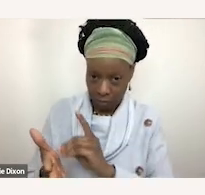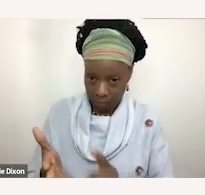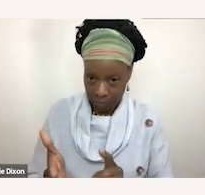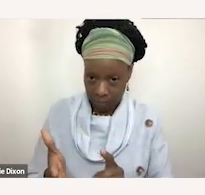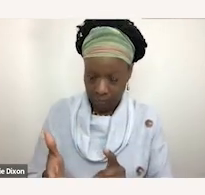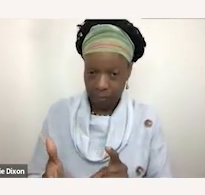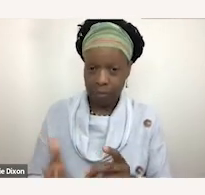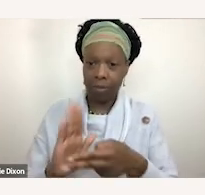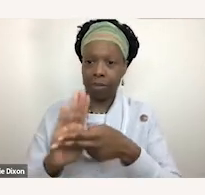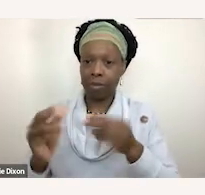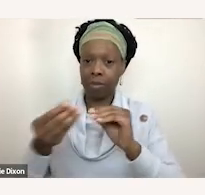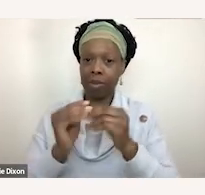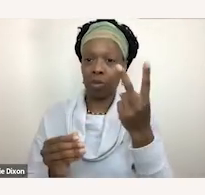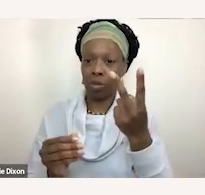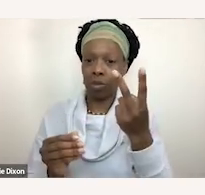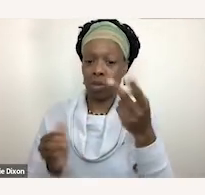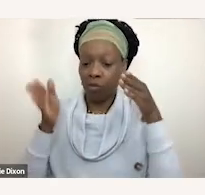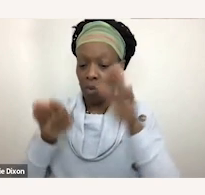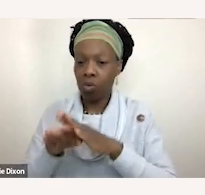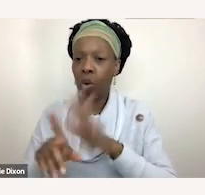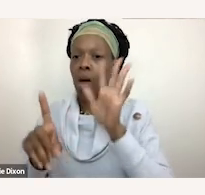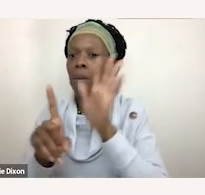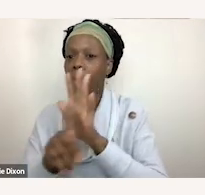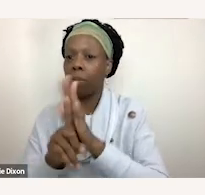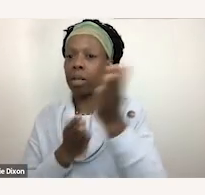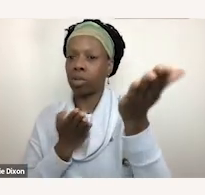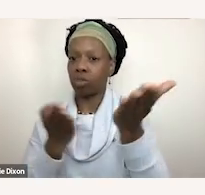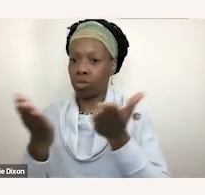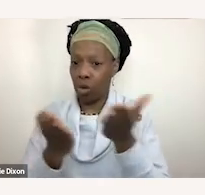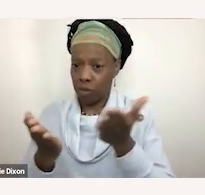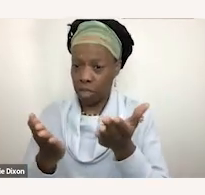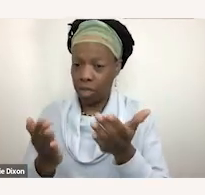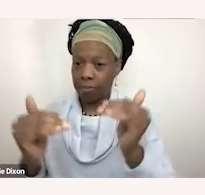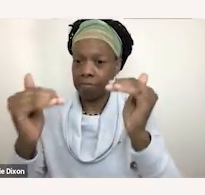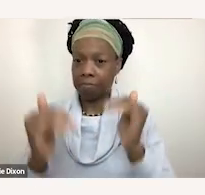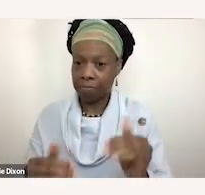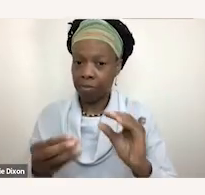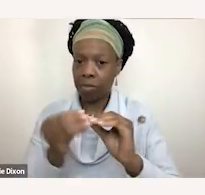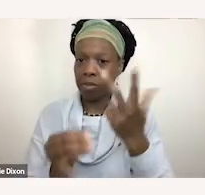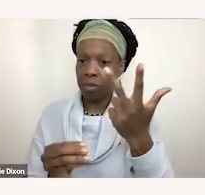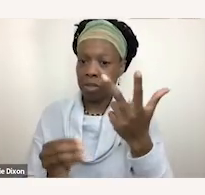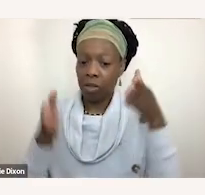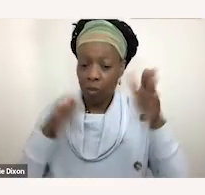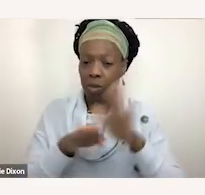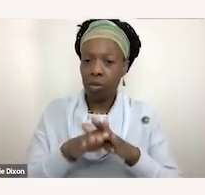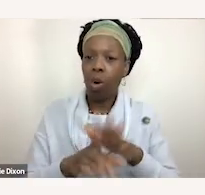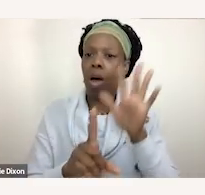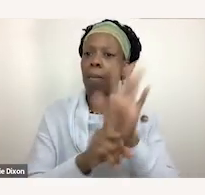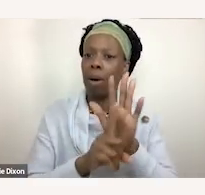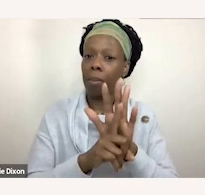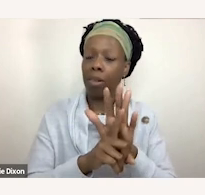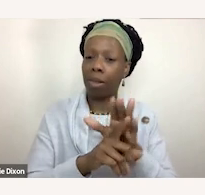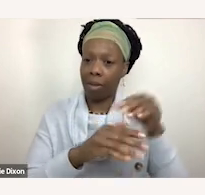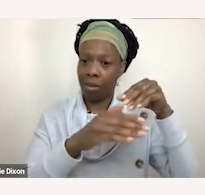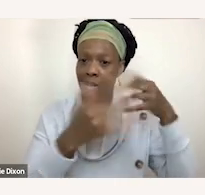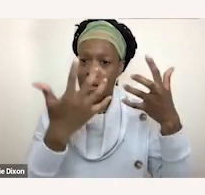public services title number three which concerns public accommodations title number four